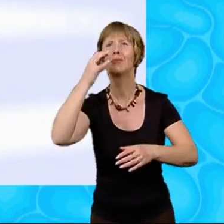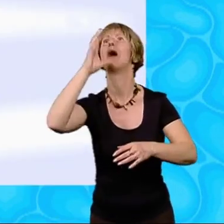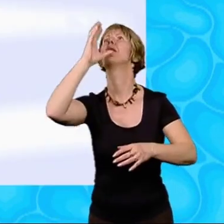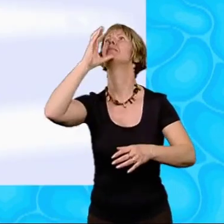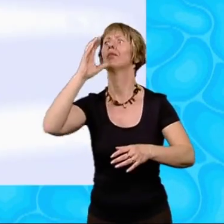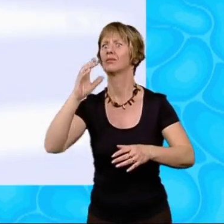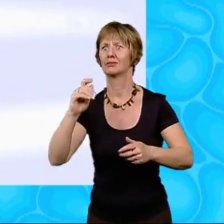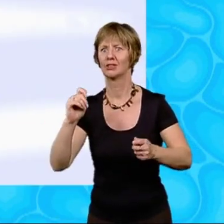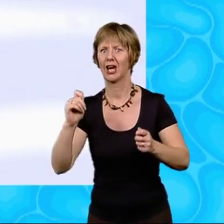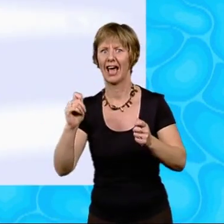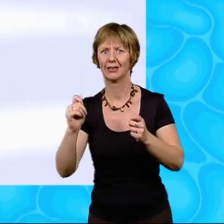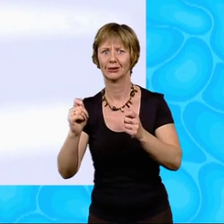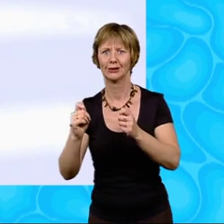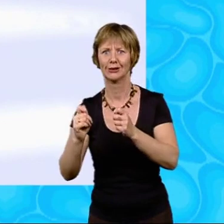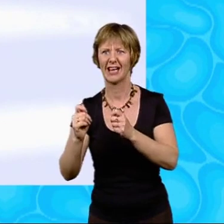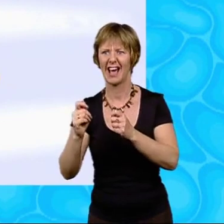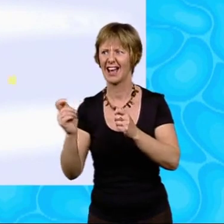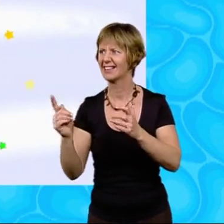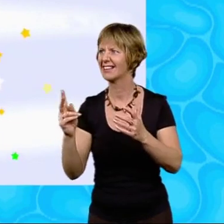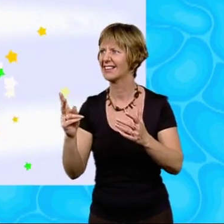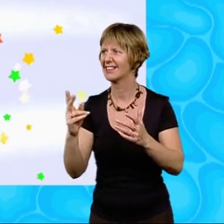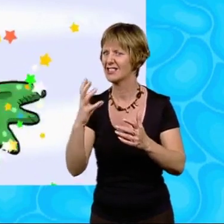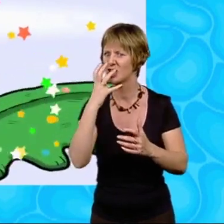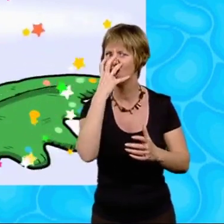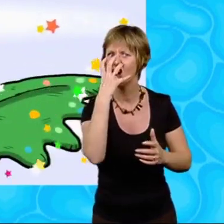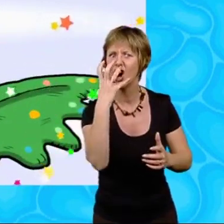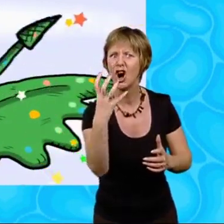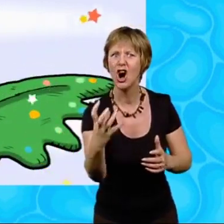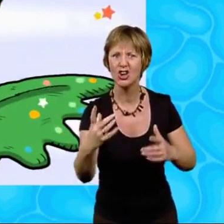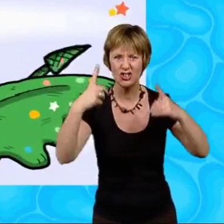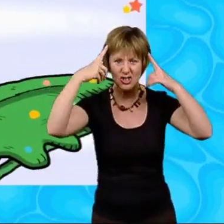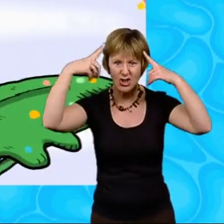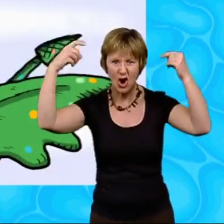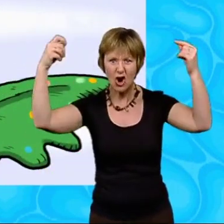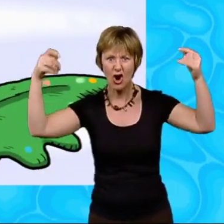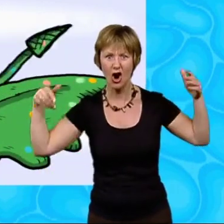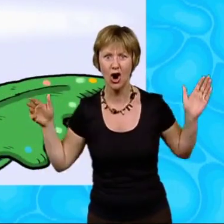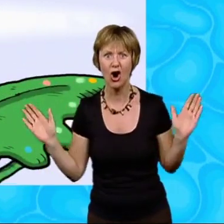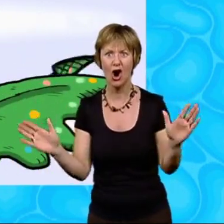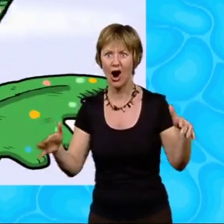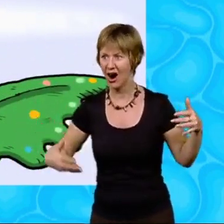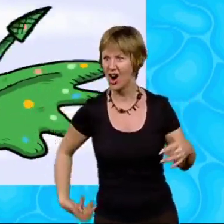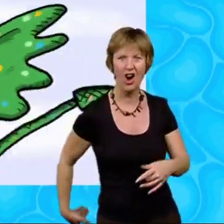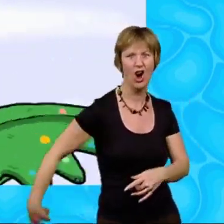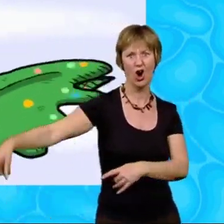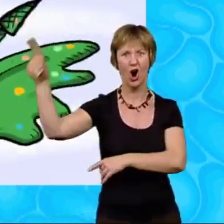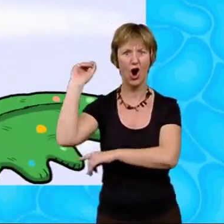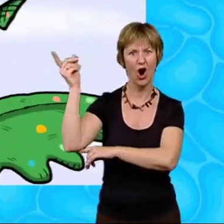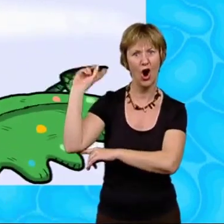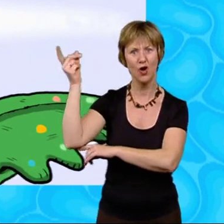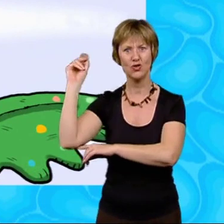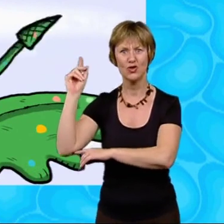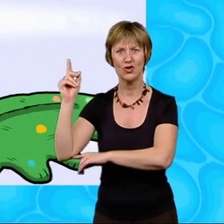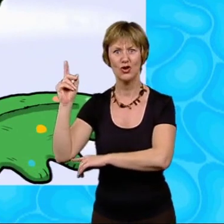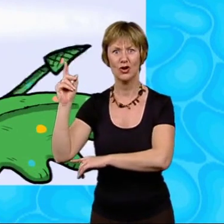down. She rubbed her growing nose. Wings sprouted out of her back. The longest tail of any animal